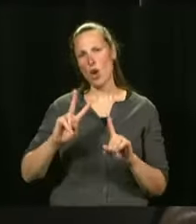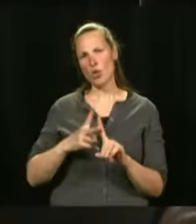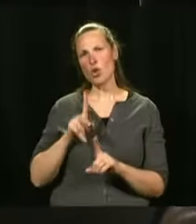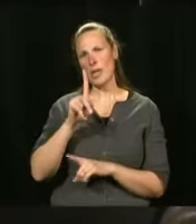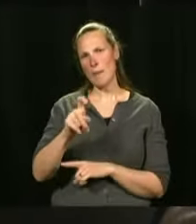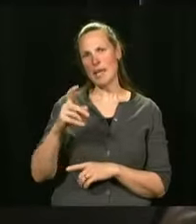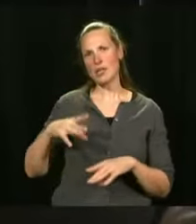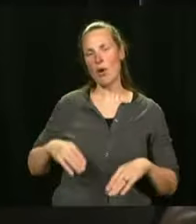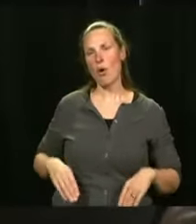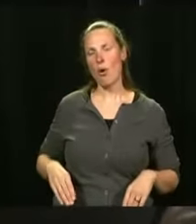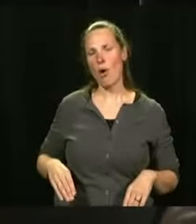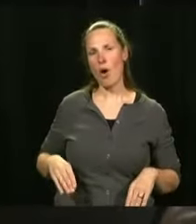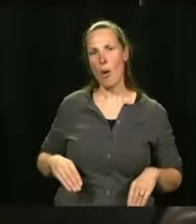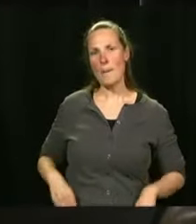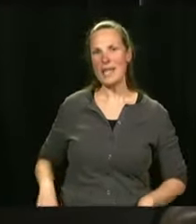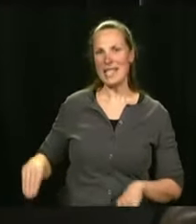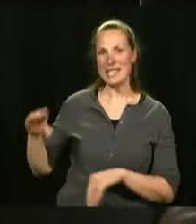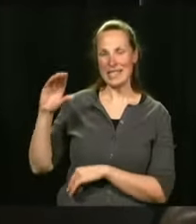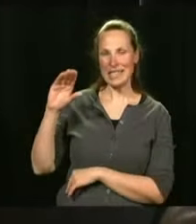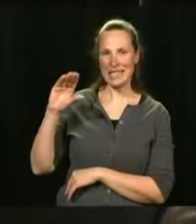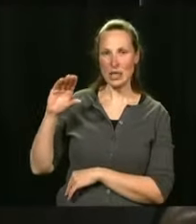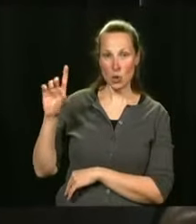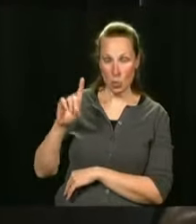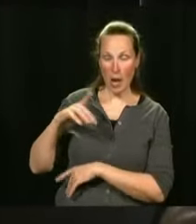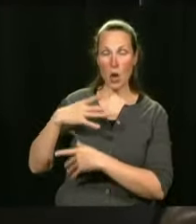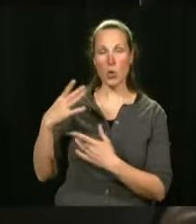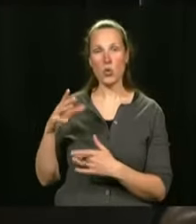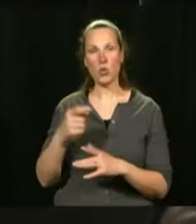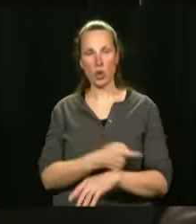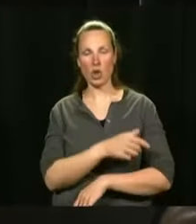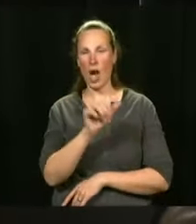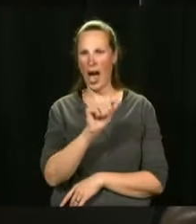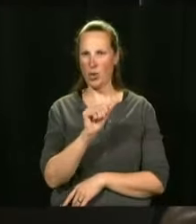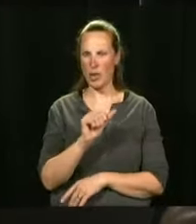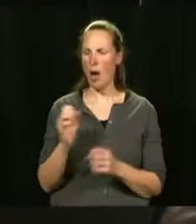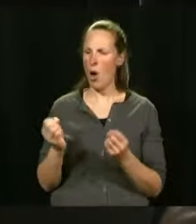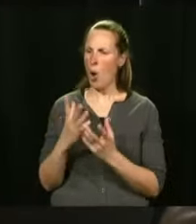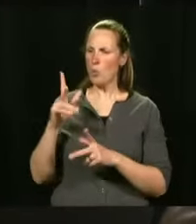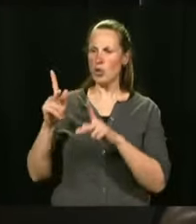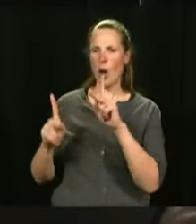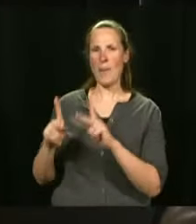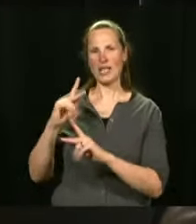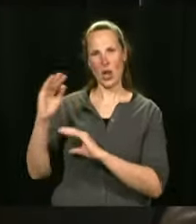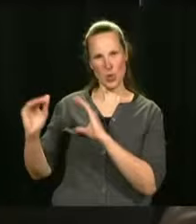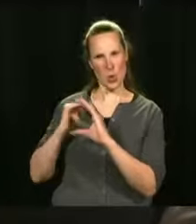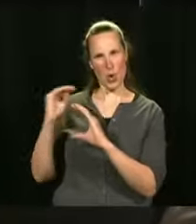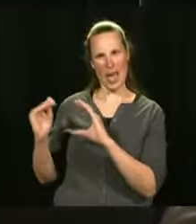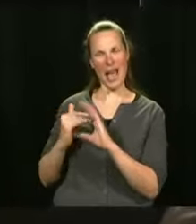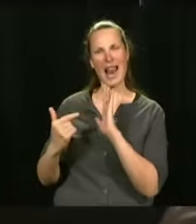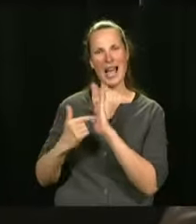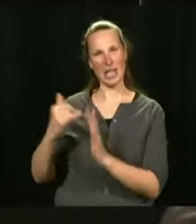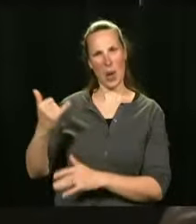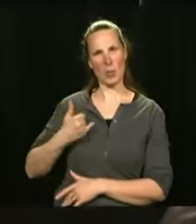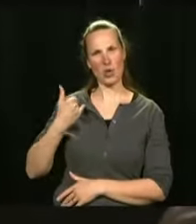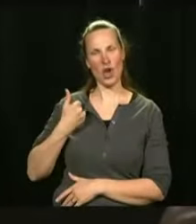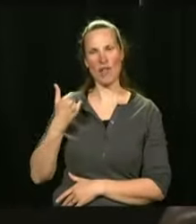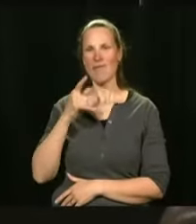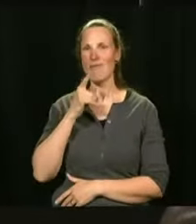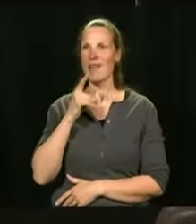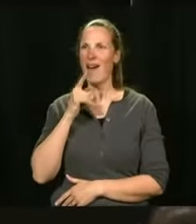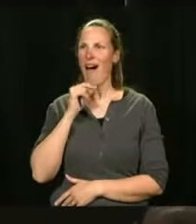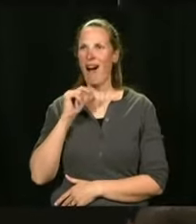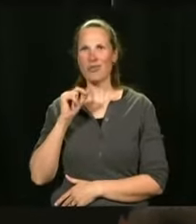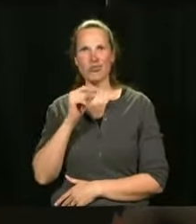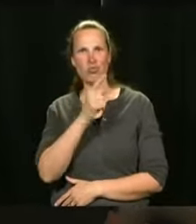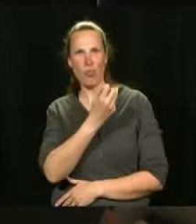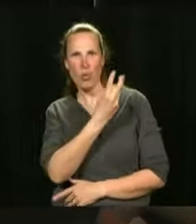Zubay or Arruda. Some people have written to me, young people from secondary five who are wondering for the 12 to 17 year